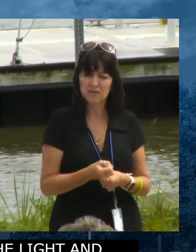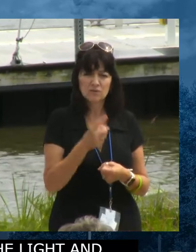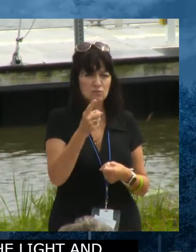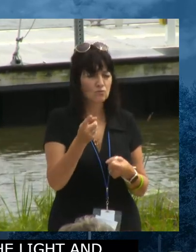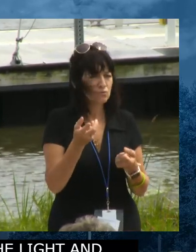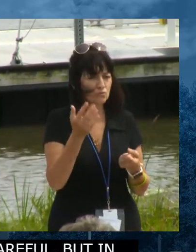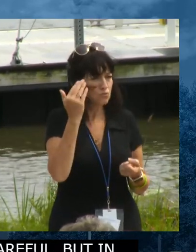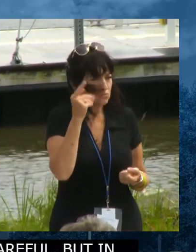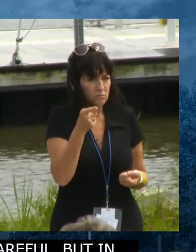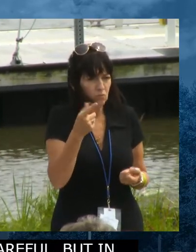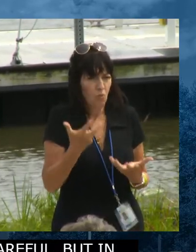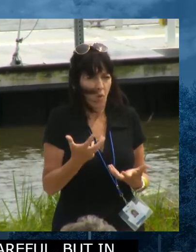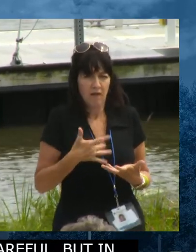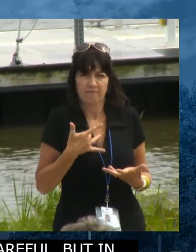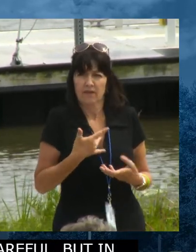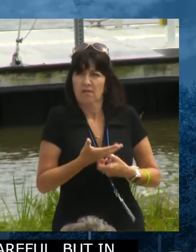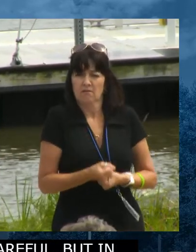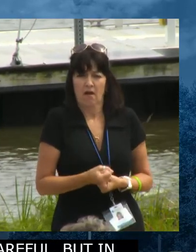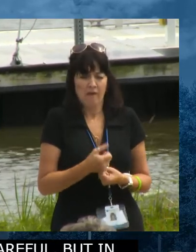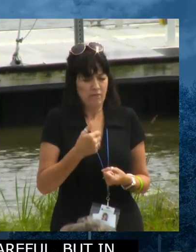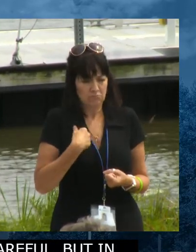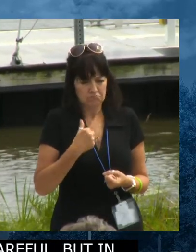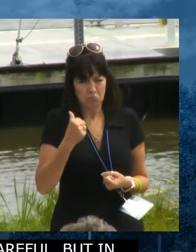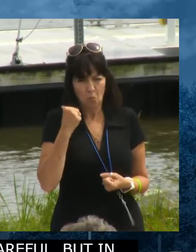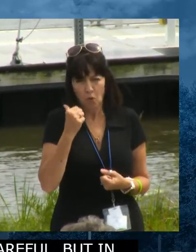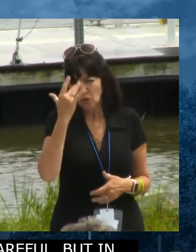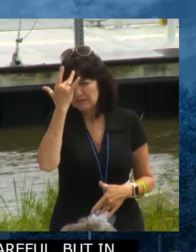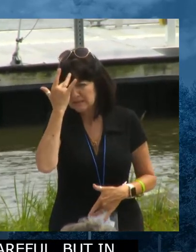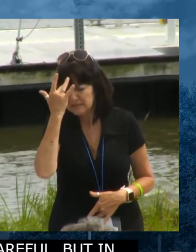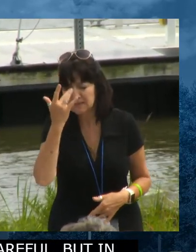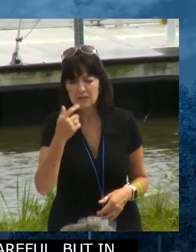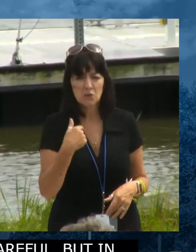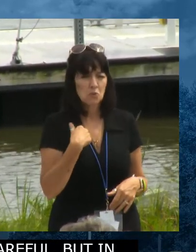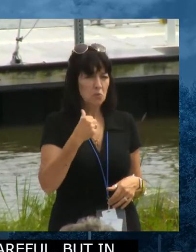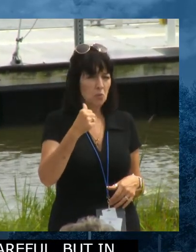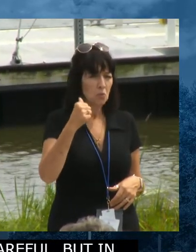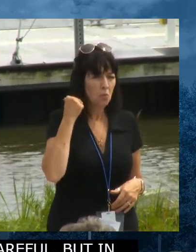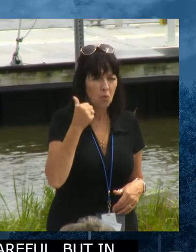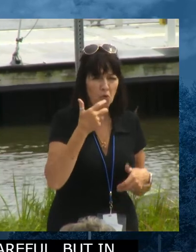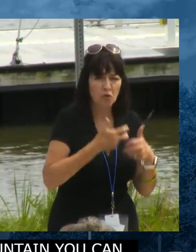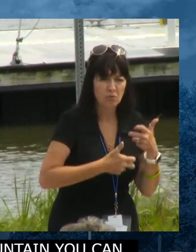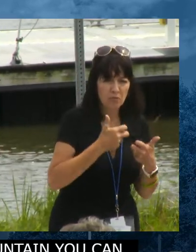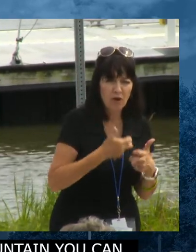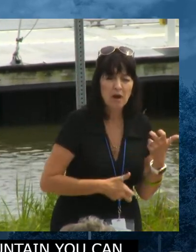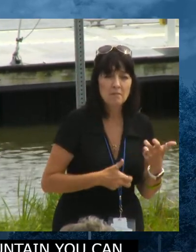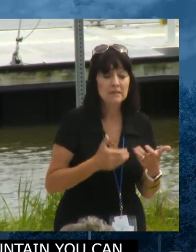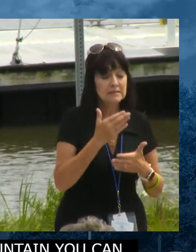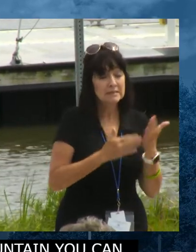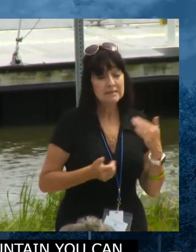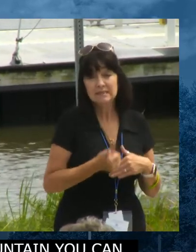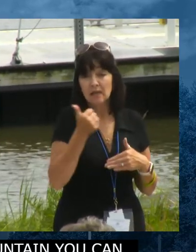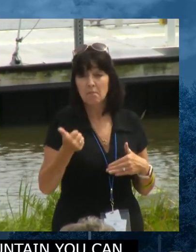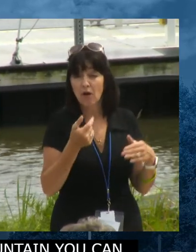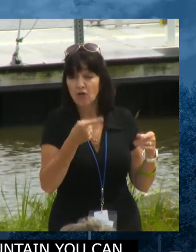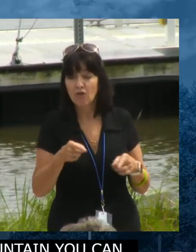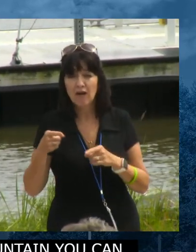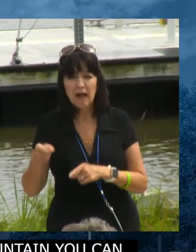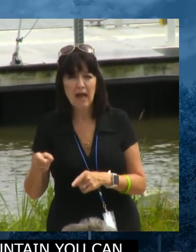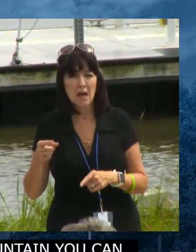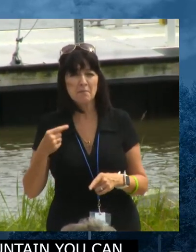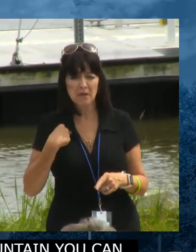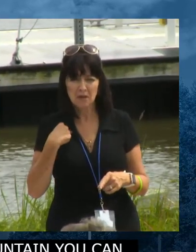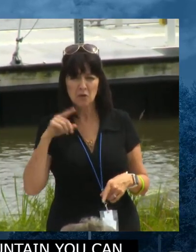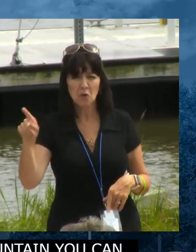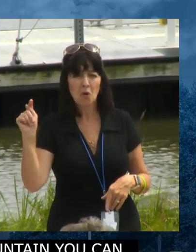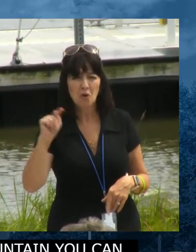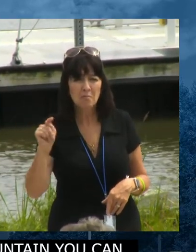Same thing when we talk about something that's not quite as sexy as that. When you go to the bathroom, it goes away and we don't cause pandemics and we don't kill people